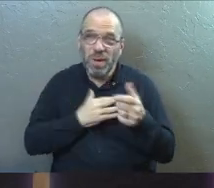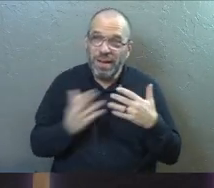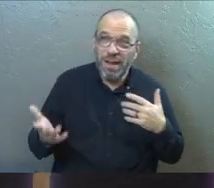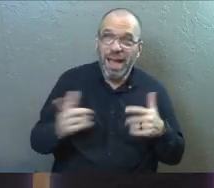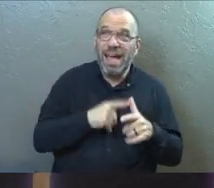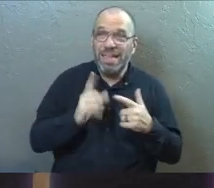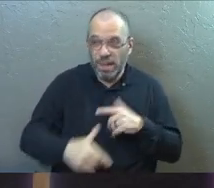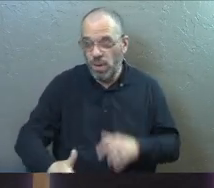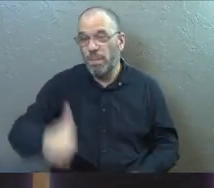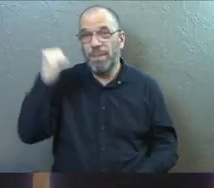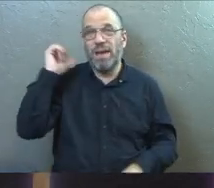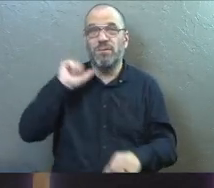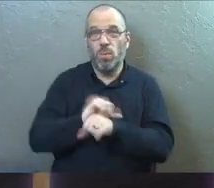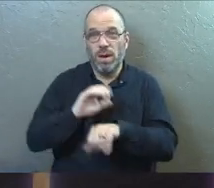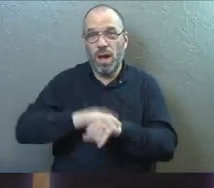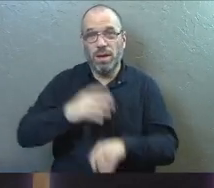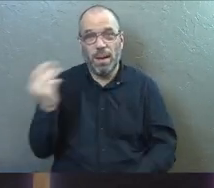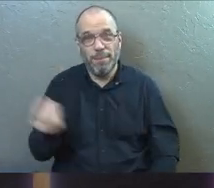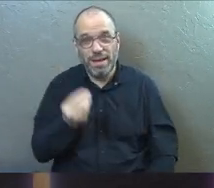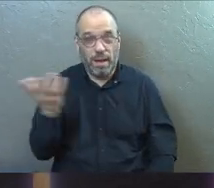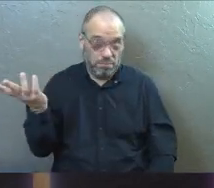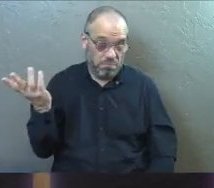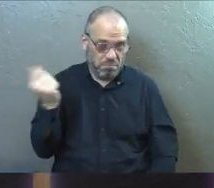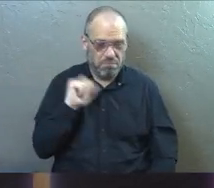else and then we were back for work on Monday.